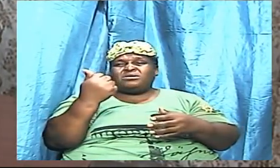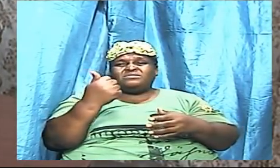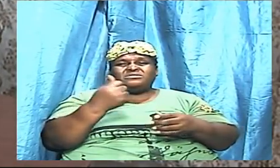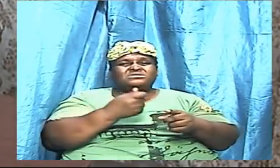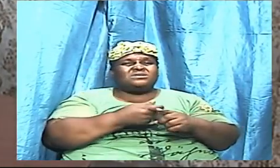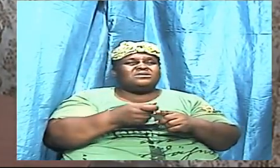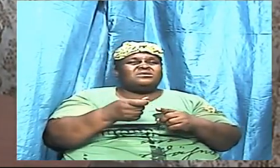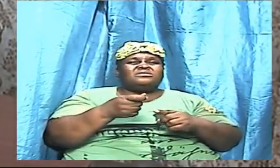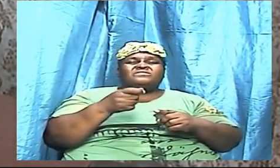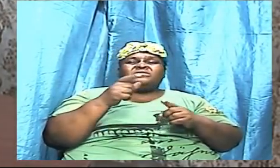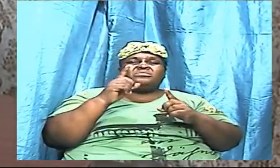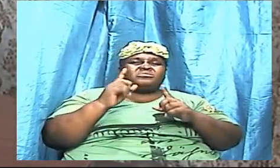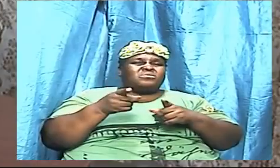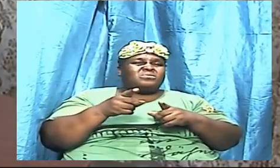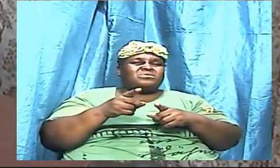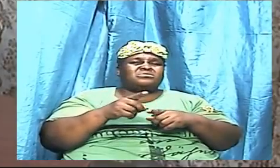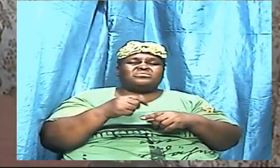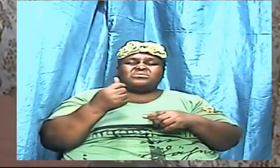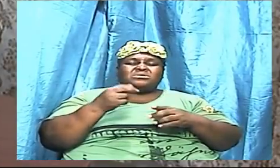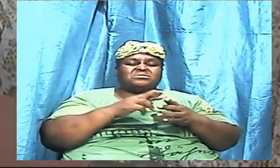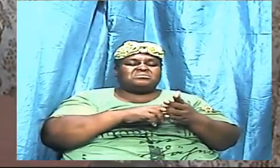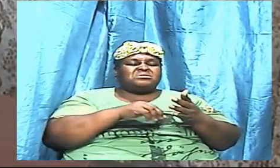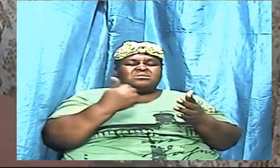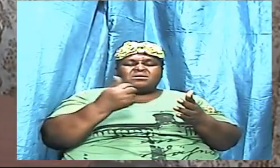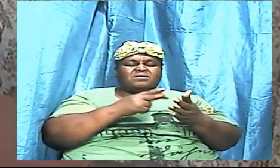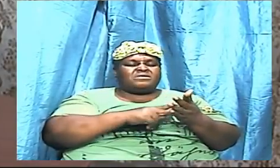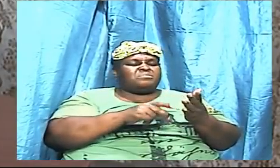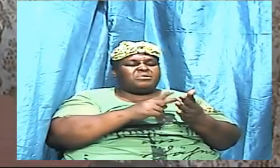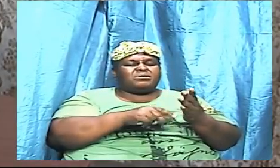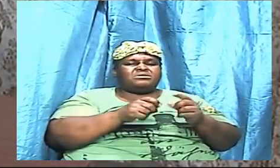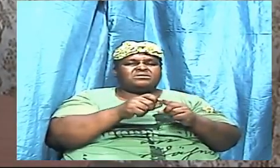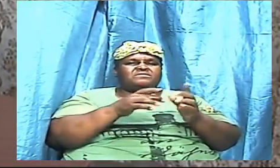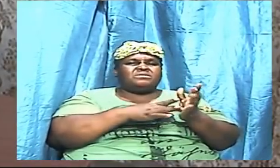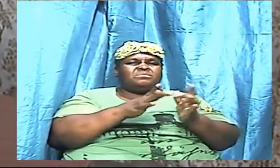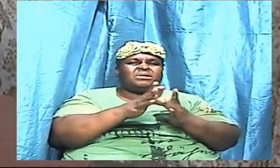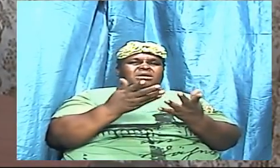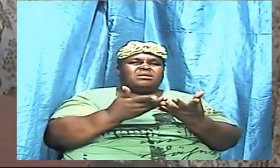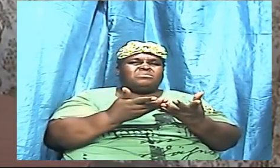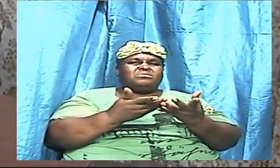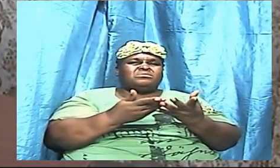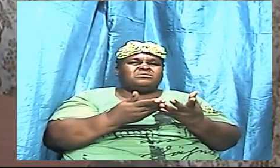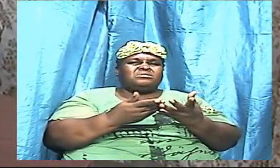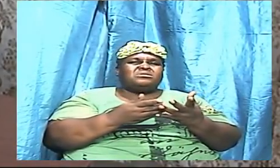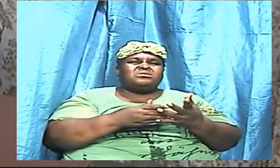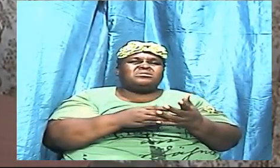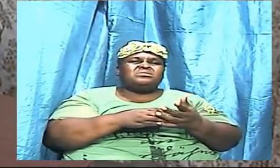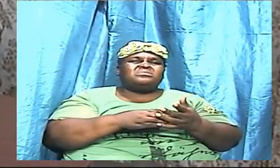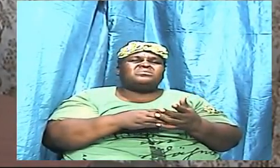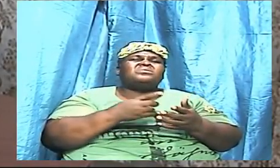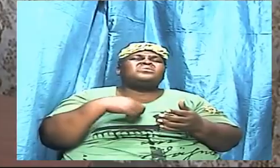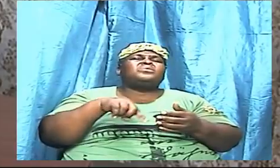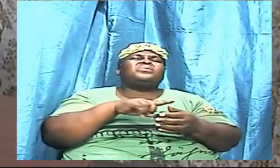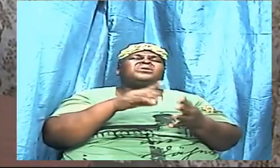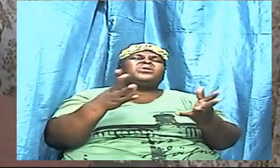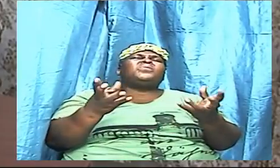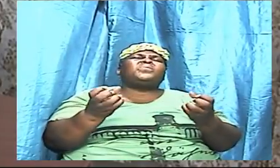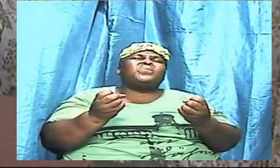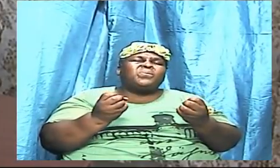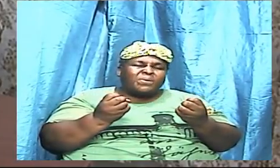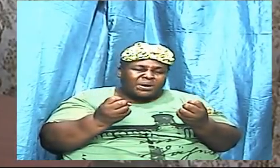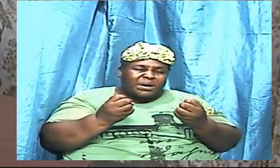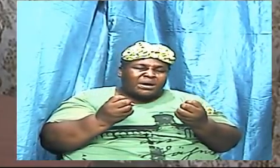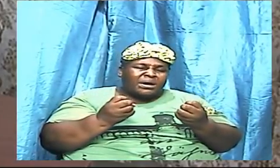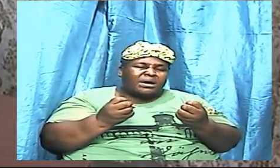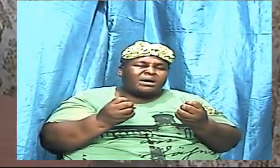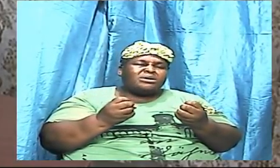other parts of the Bible that they normally read it's not going to stop others from doing their regular study but we want to do about a